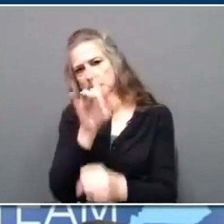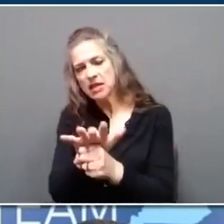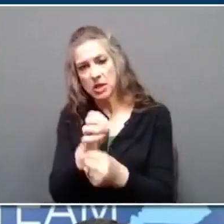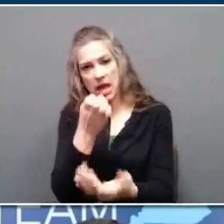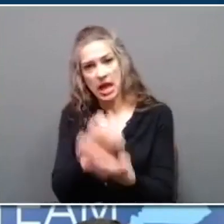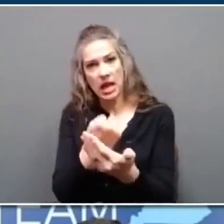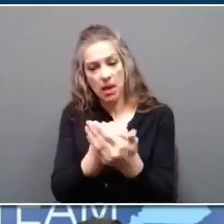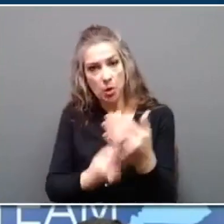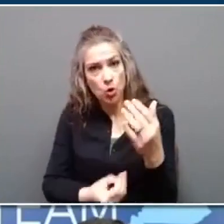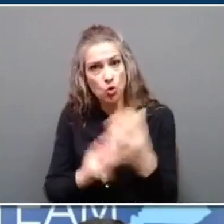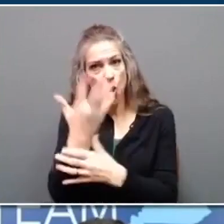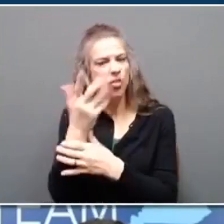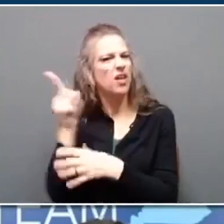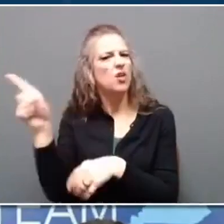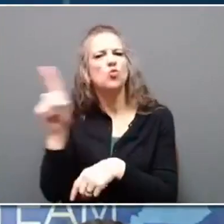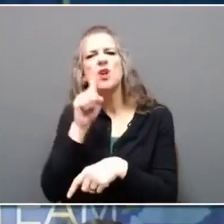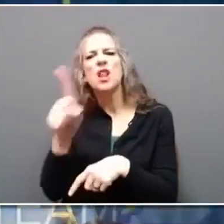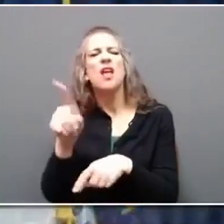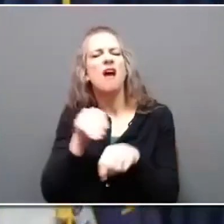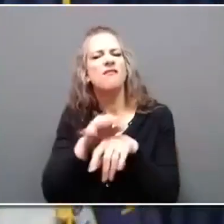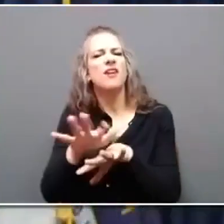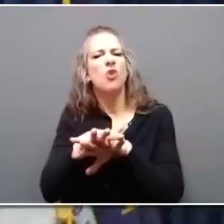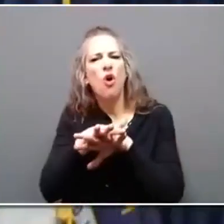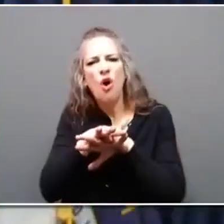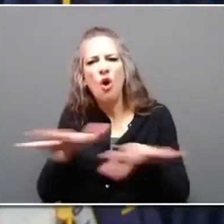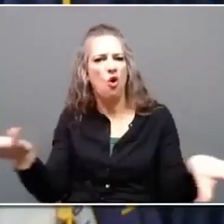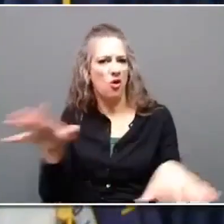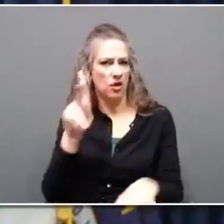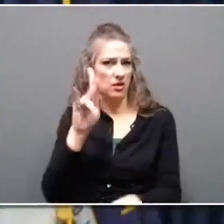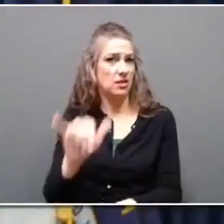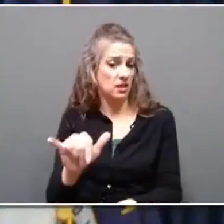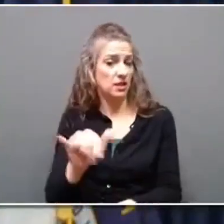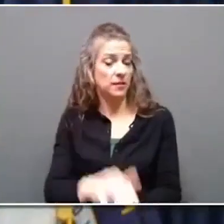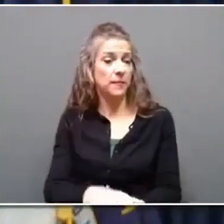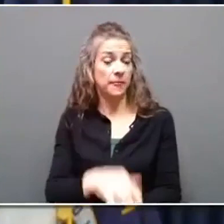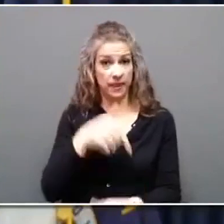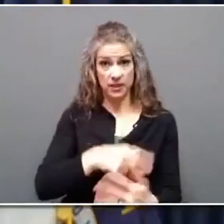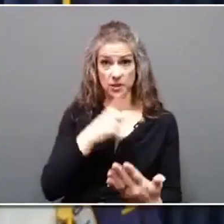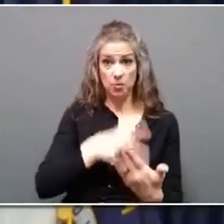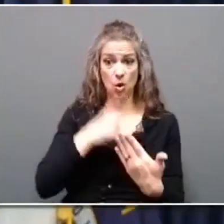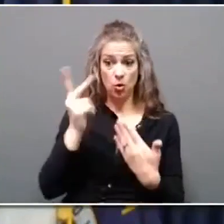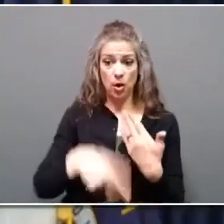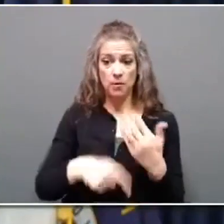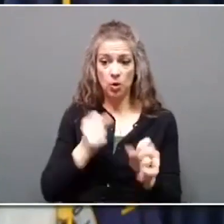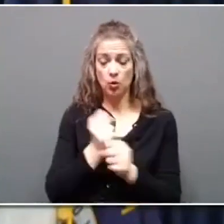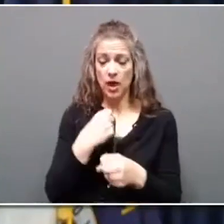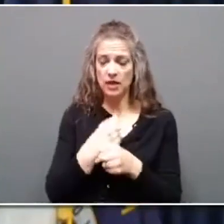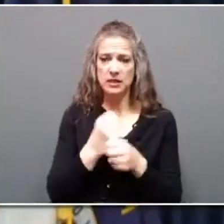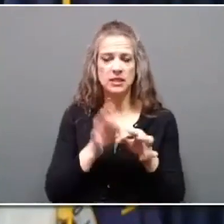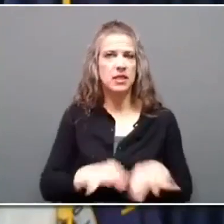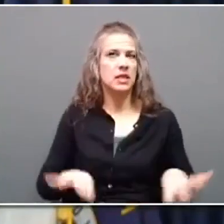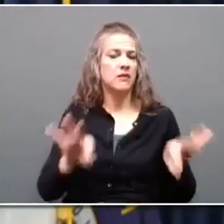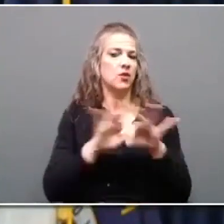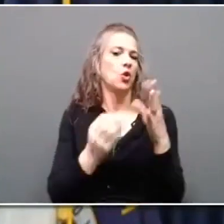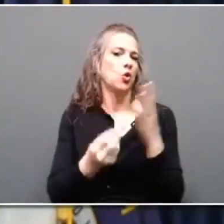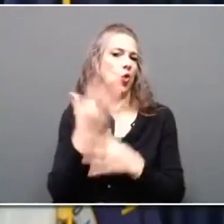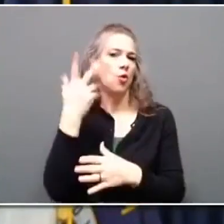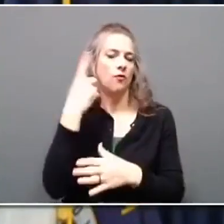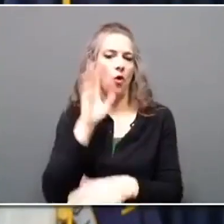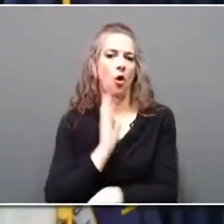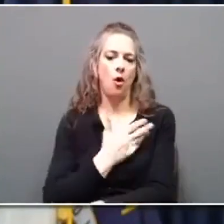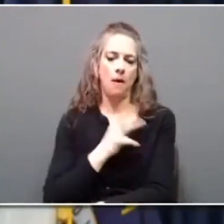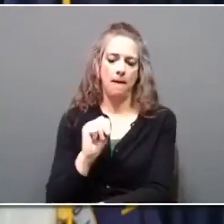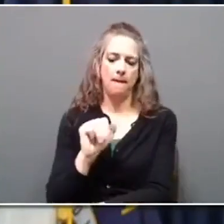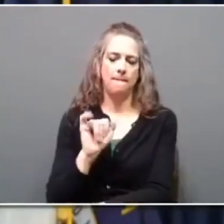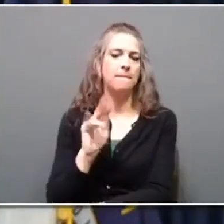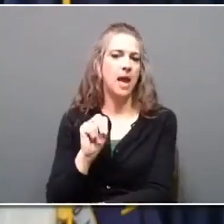every community in this Commonwealth. And this important program has helped create significant growth for our Main Streets. Today, we